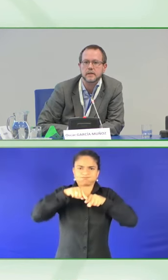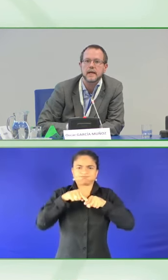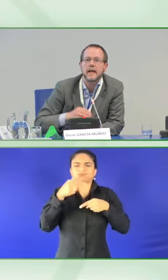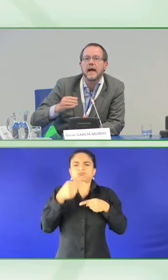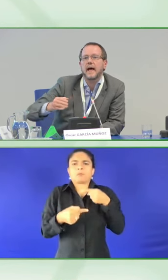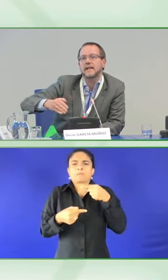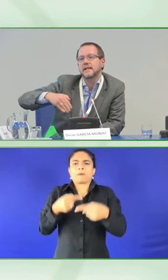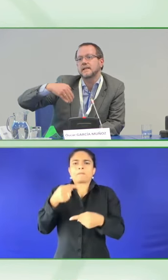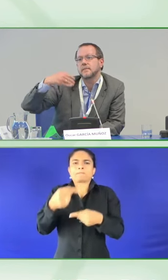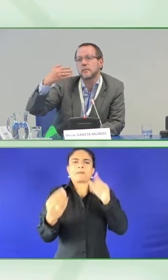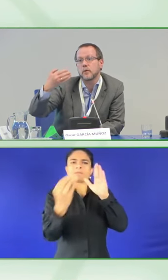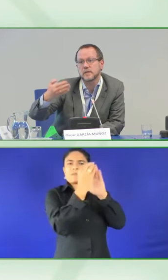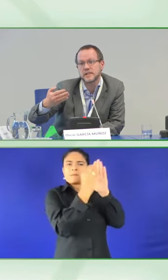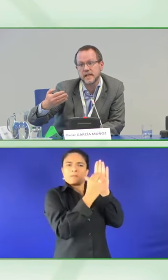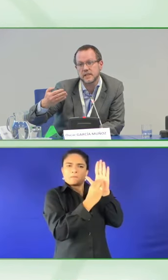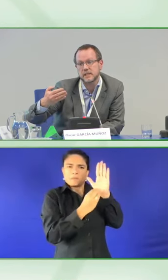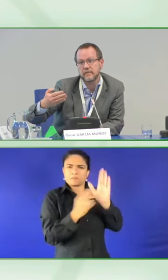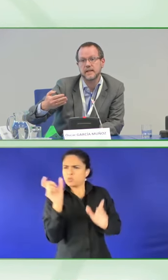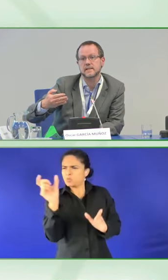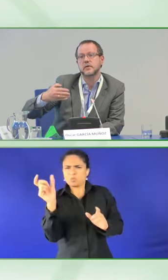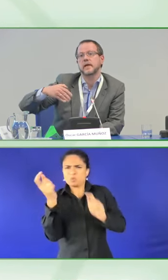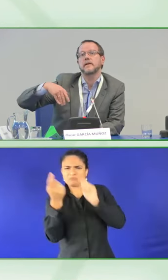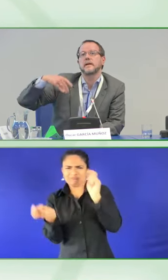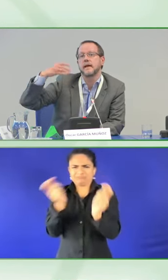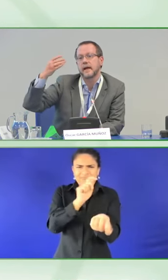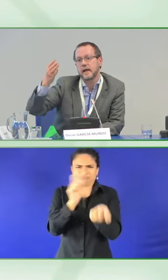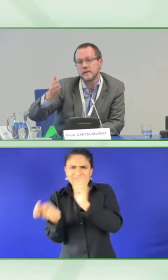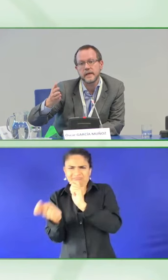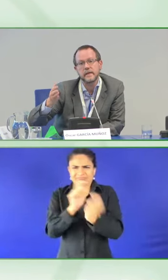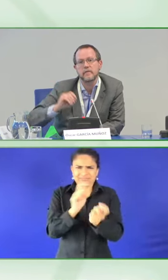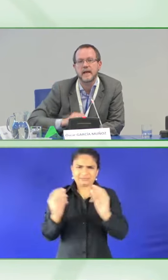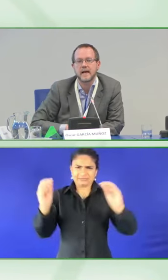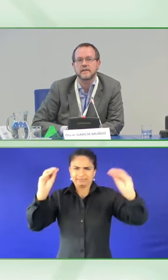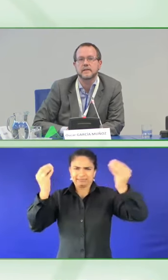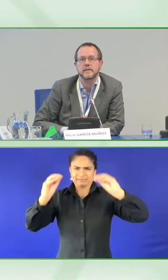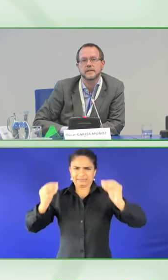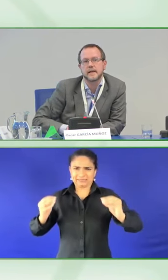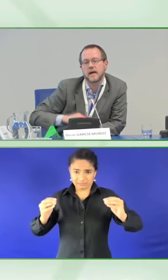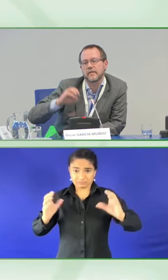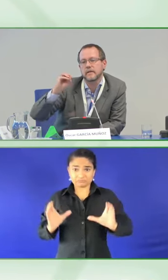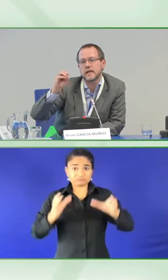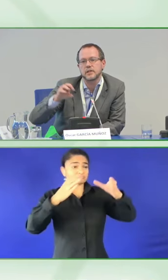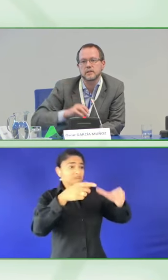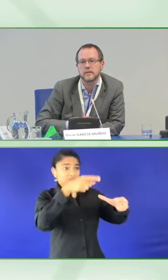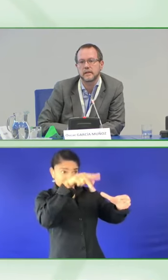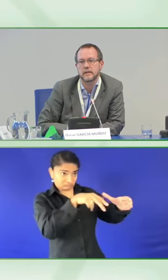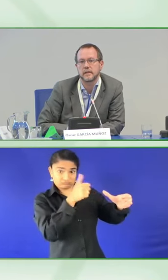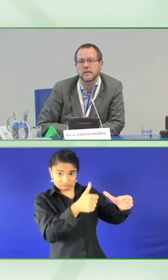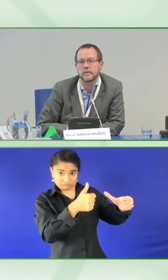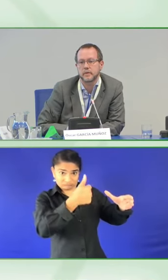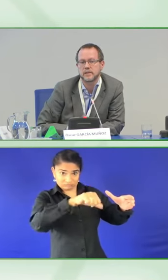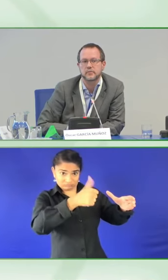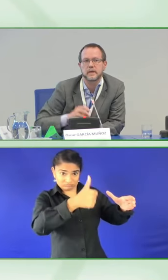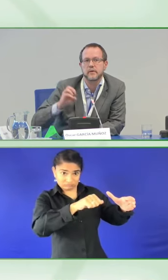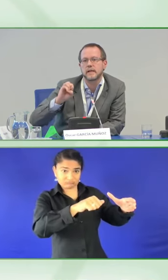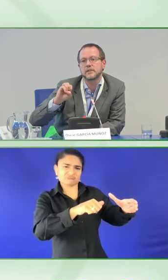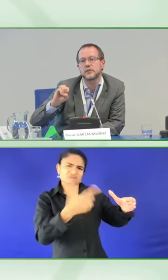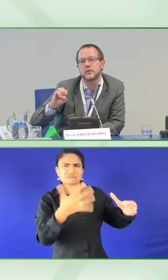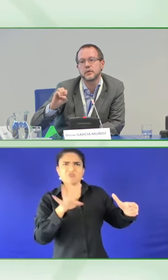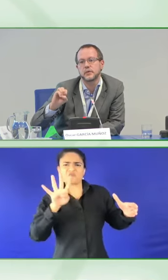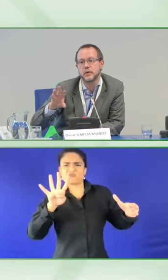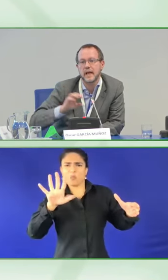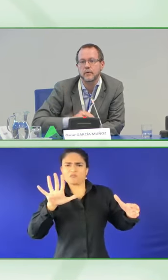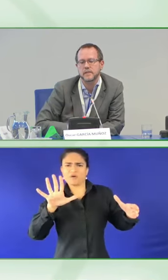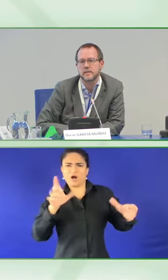facilitator. And then they propose the changes if necessary. In the middle of that, there is a foundation, which is very